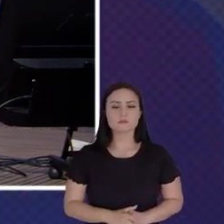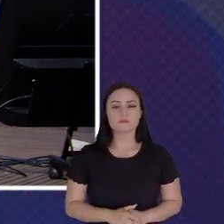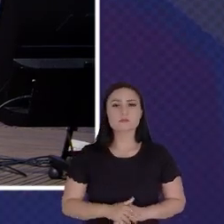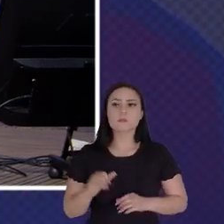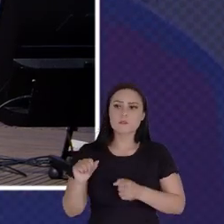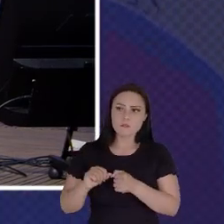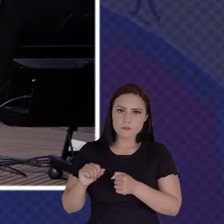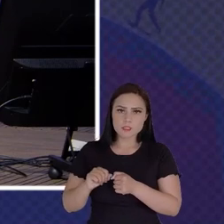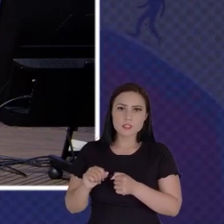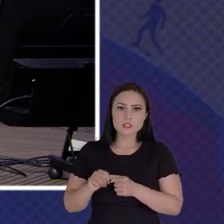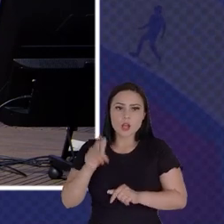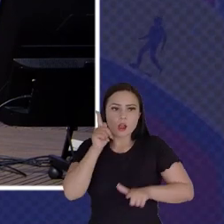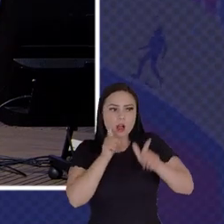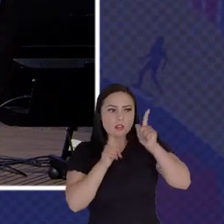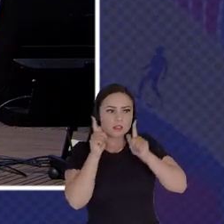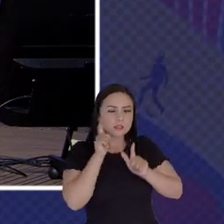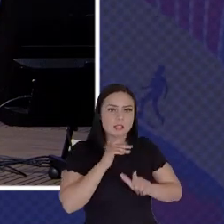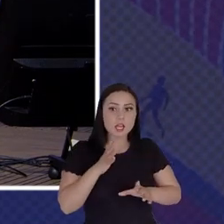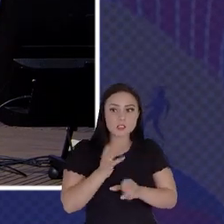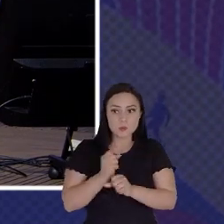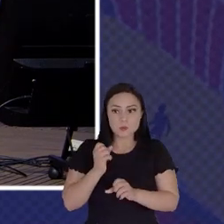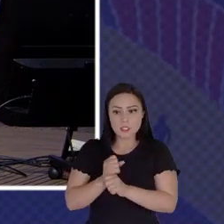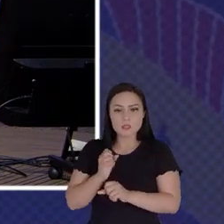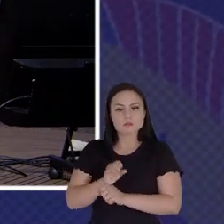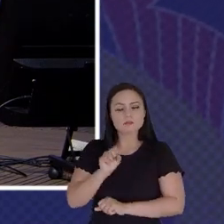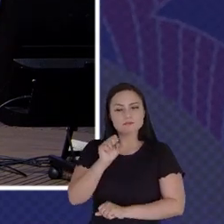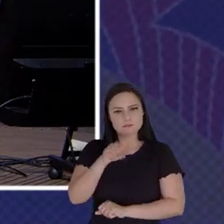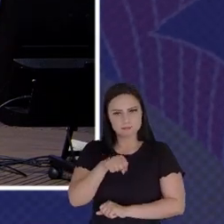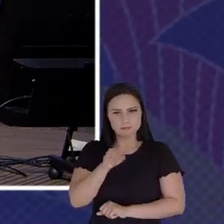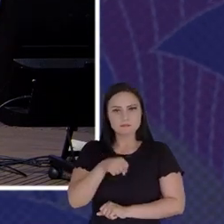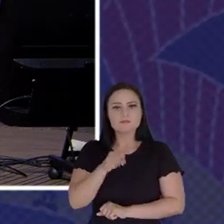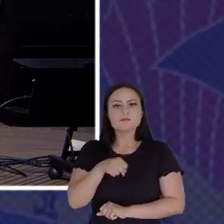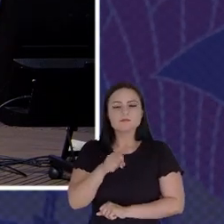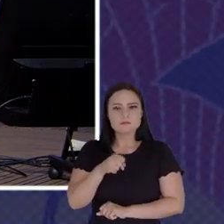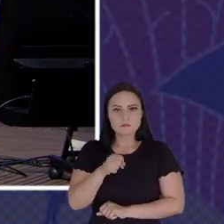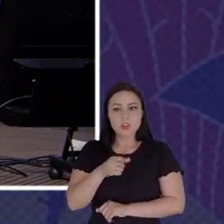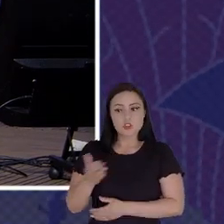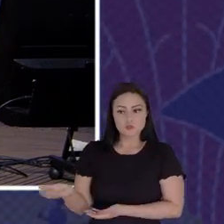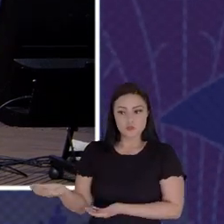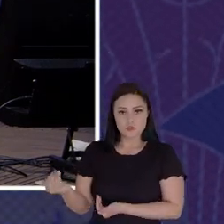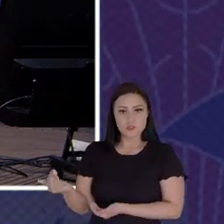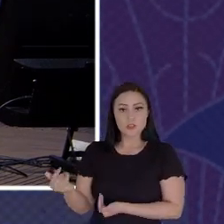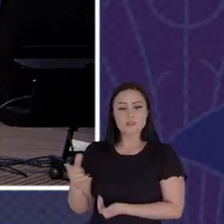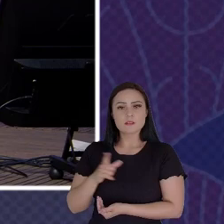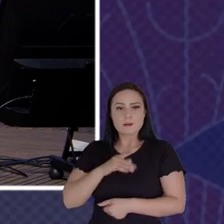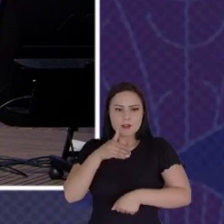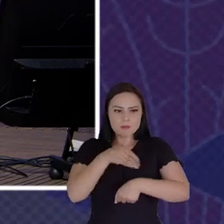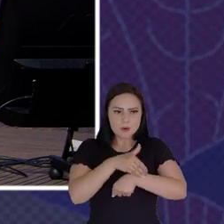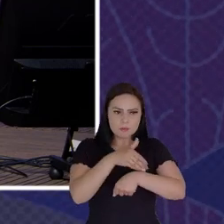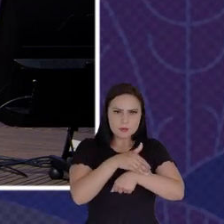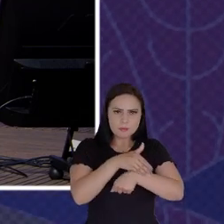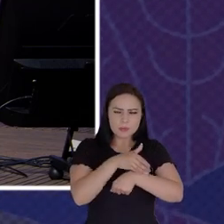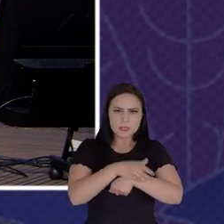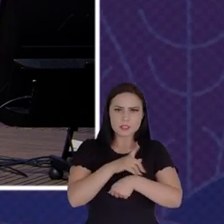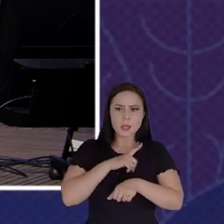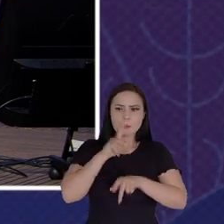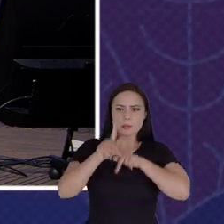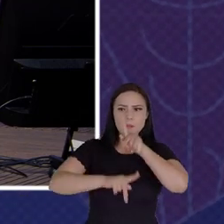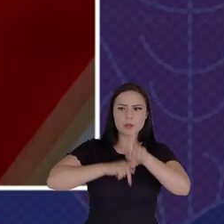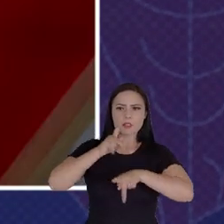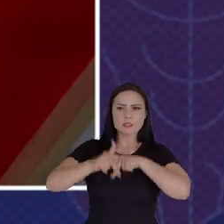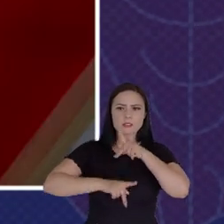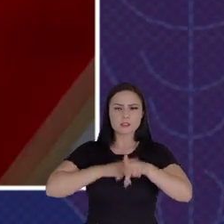Achieve That Sure So Youth Make Up A Lot Of The Percentage In The United Arab Emirates And We're Always